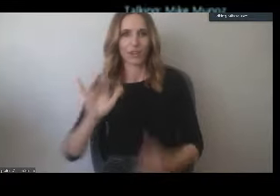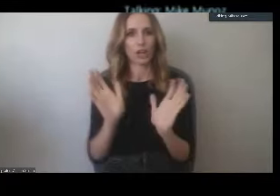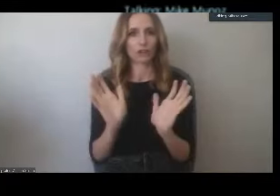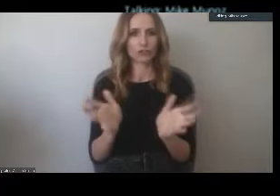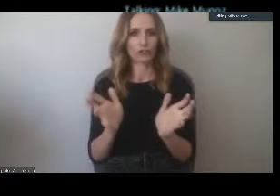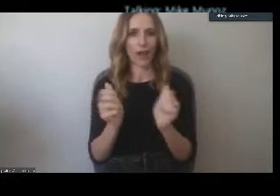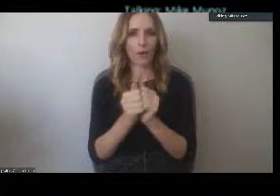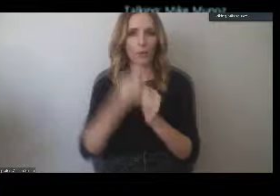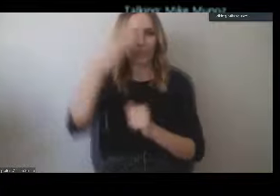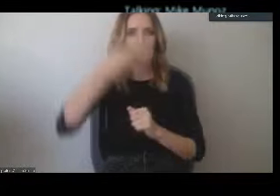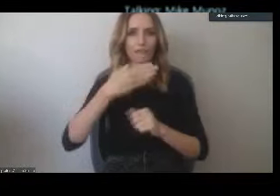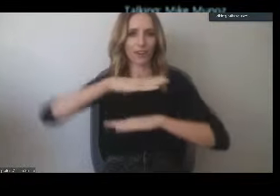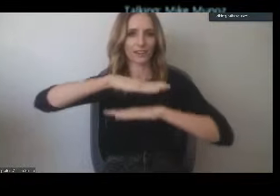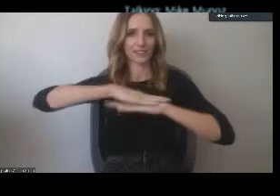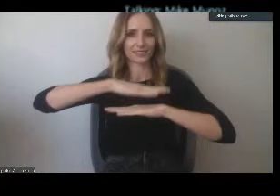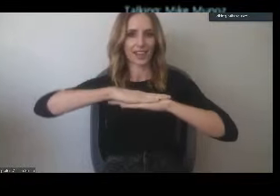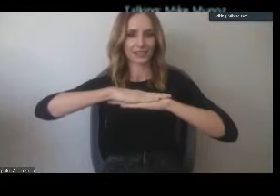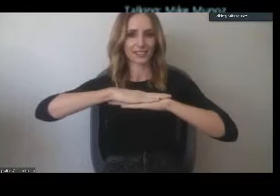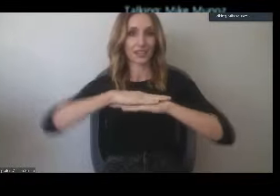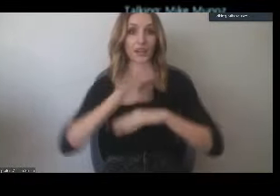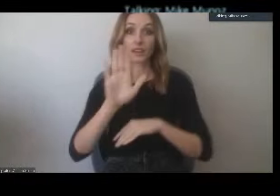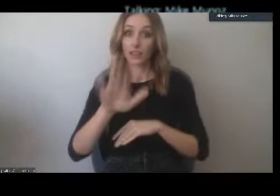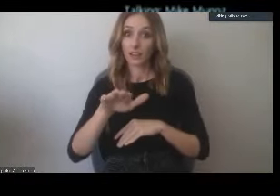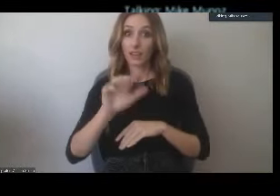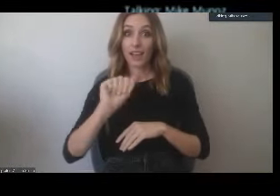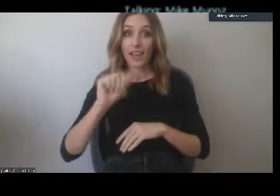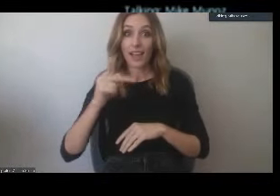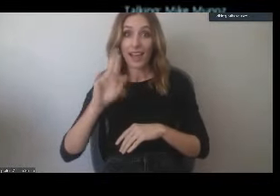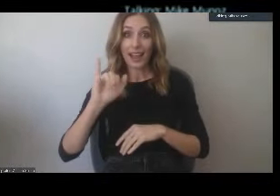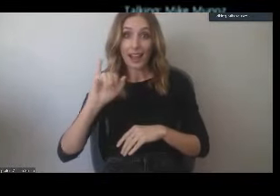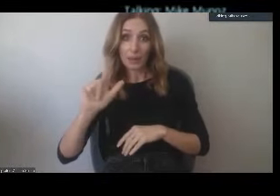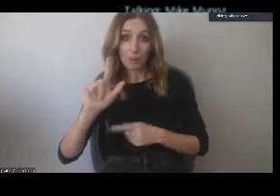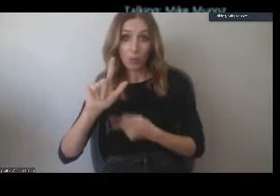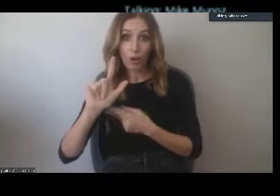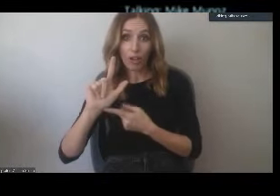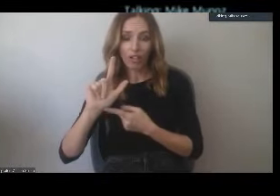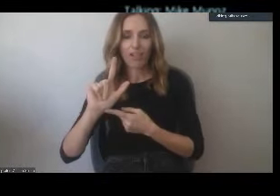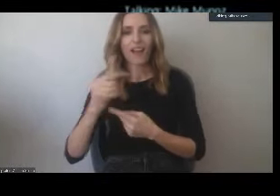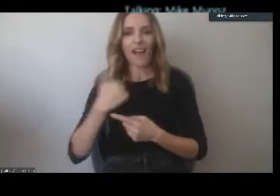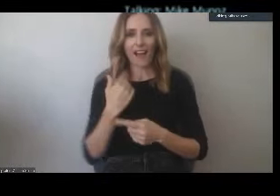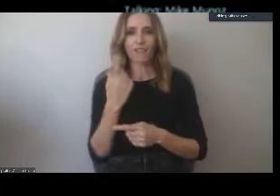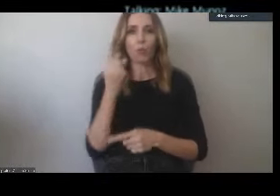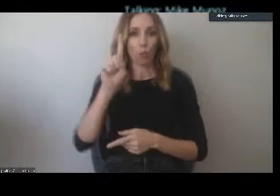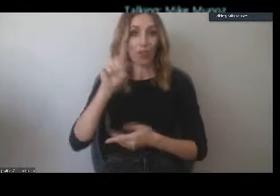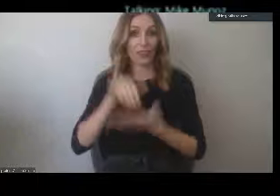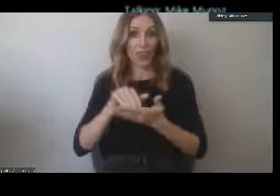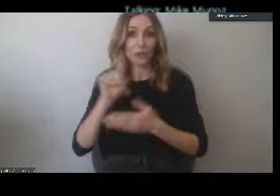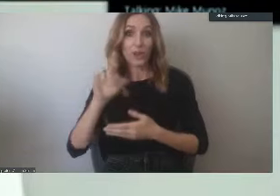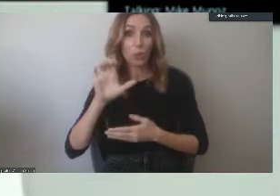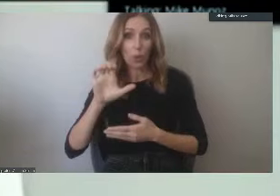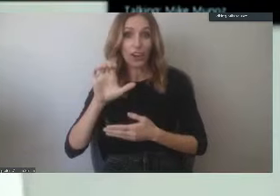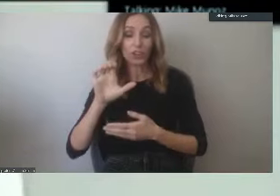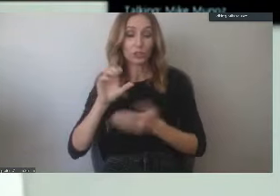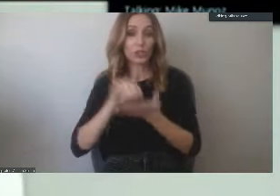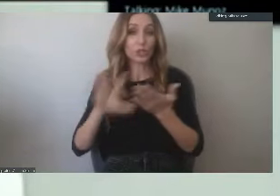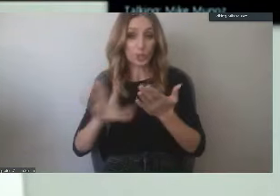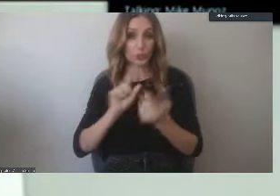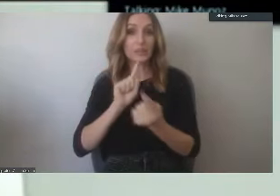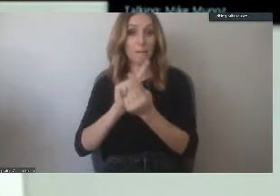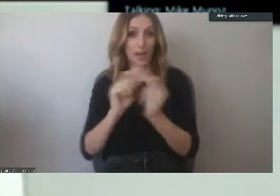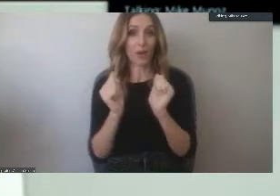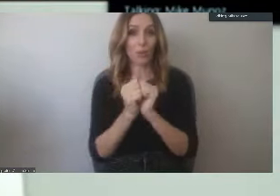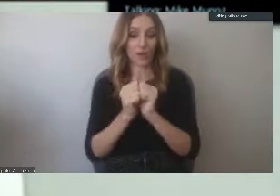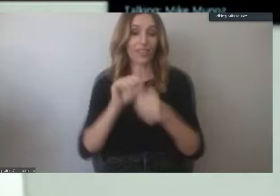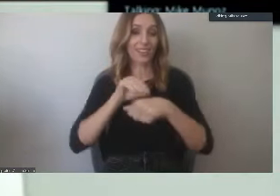Also, just in the month of April, to give you a sense, over 1,100 students have met with counselors through virtual counseling appointments. So